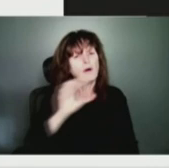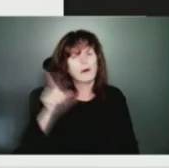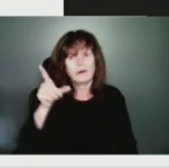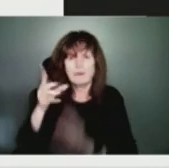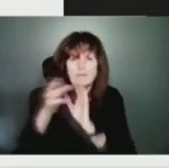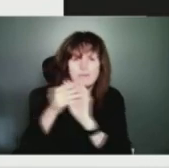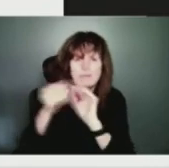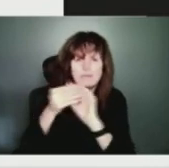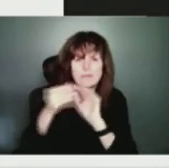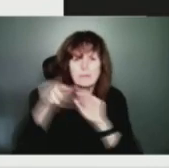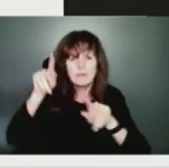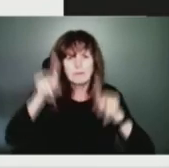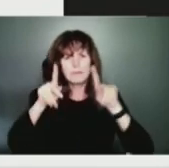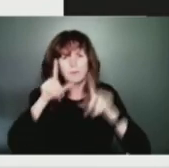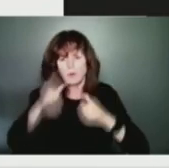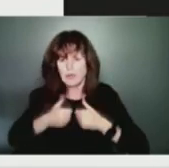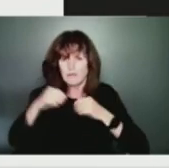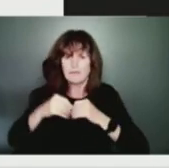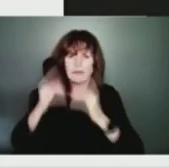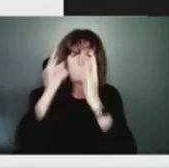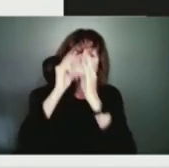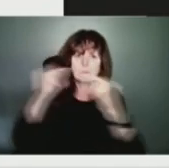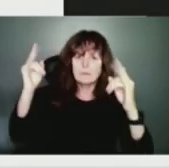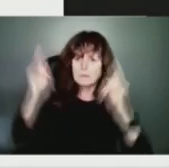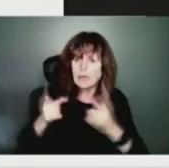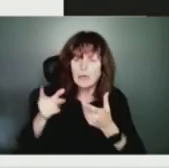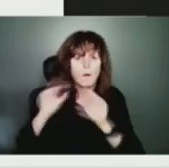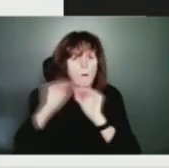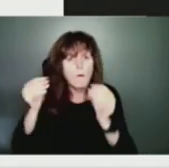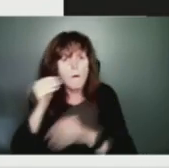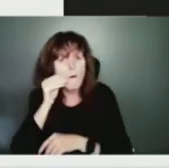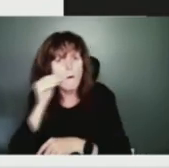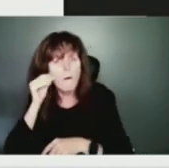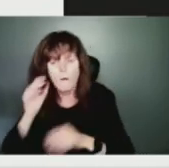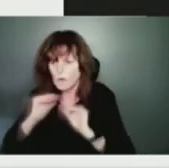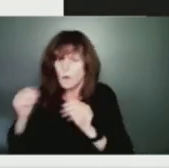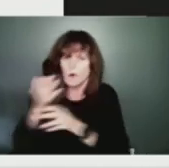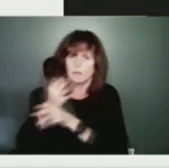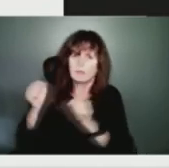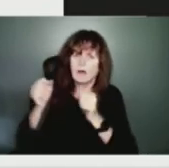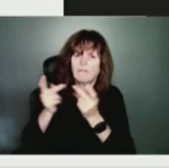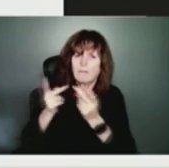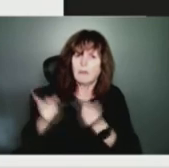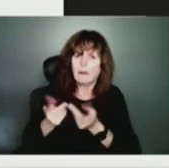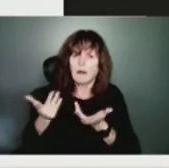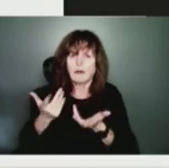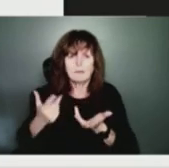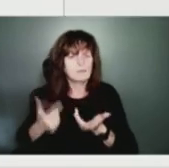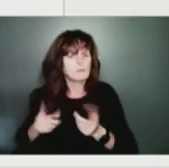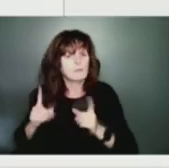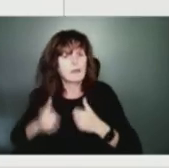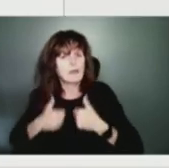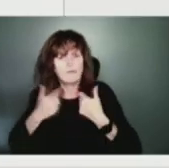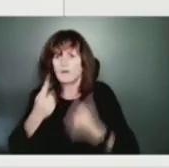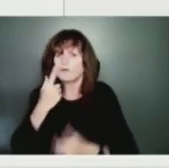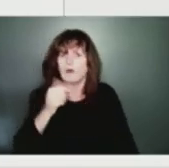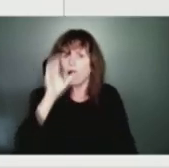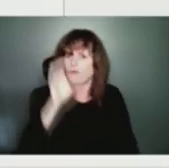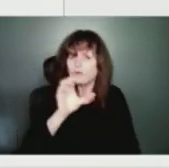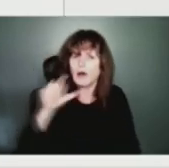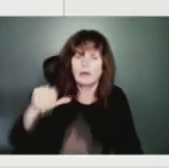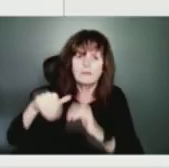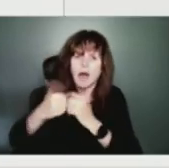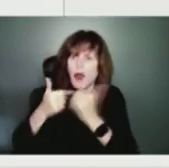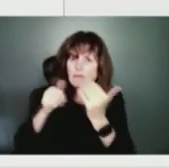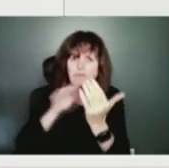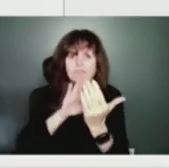don't have a safe place to stay. How is the Red Cross approaching this across the province? We're approaching this,